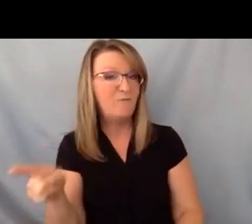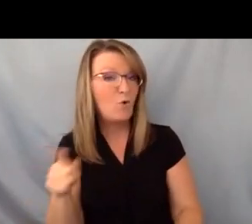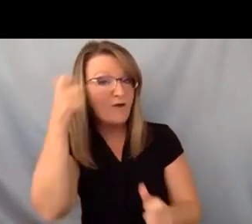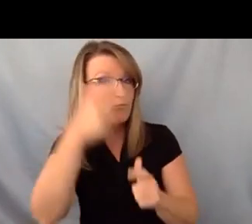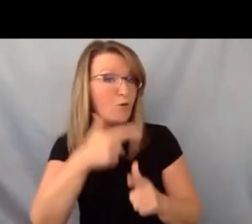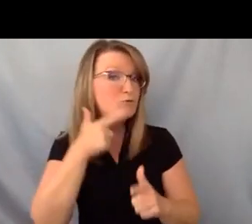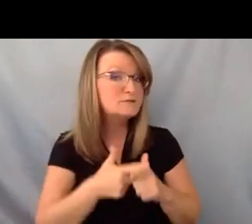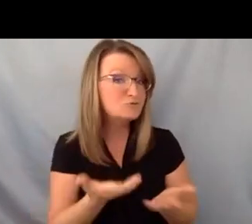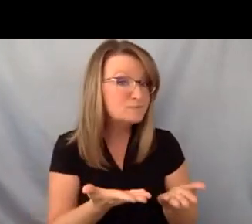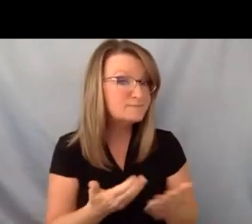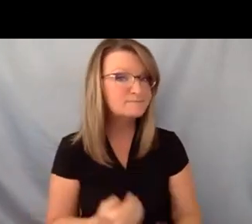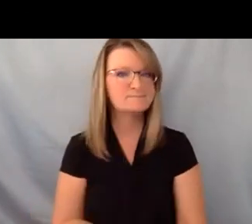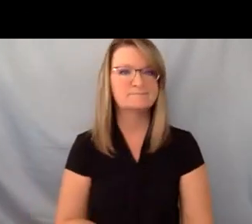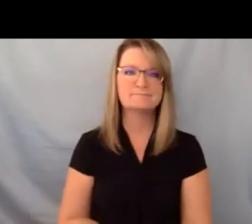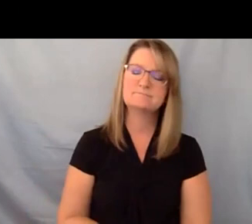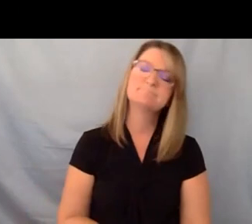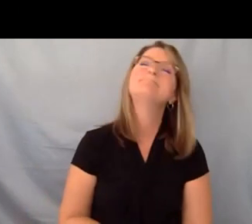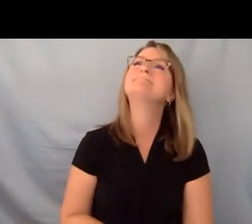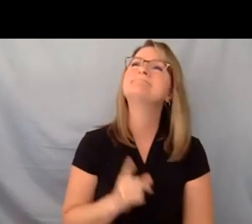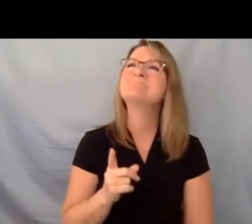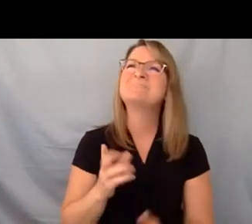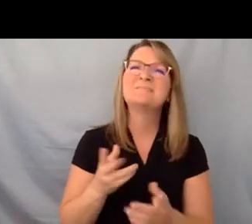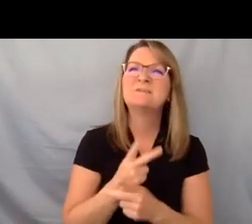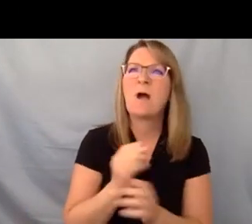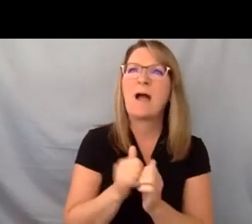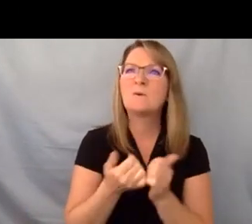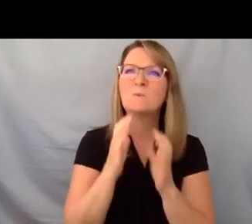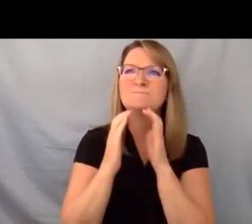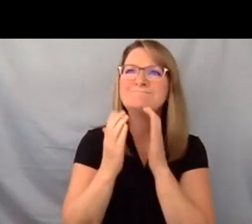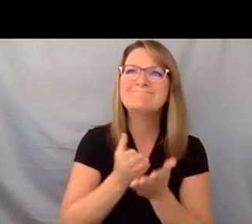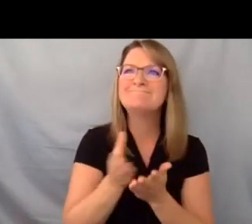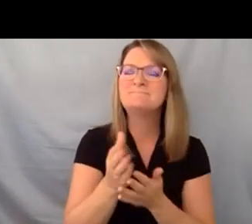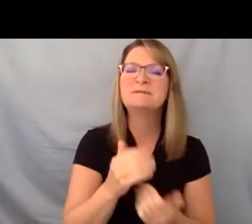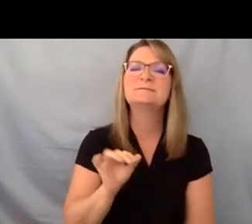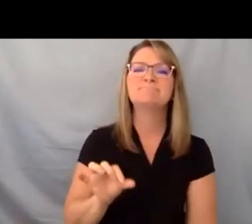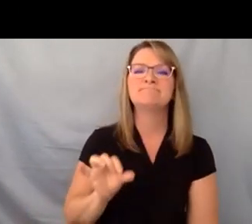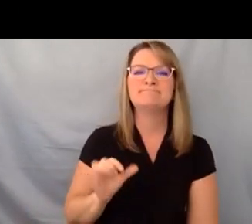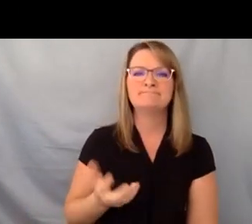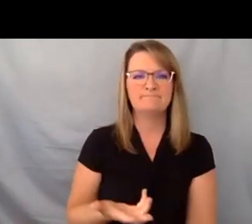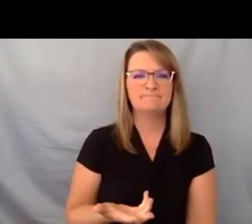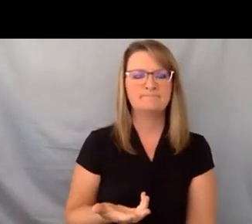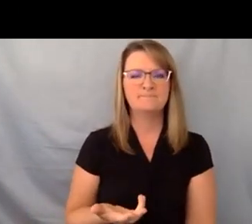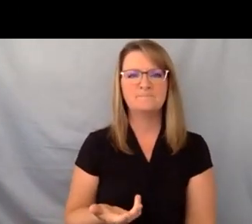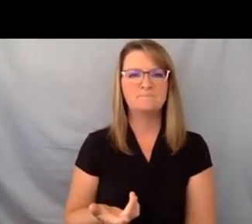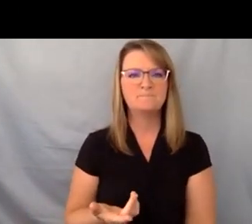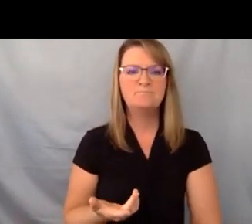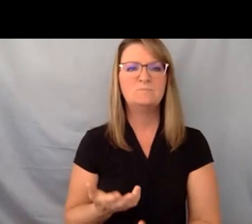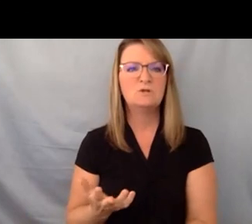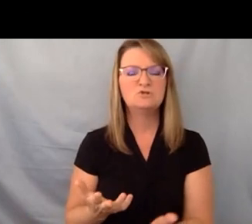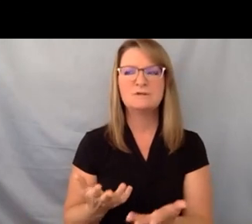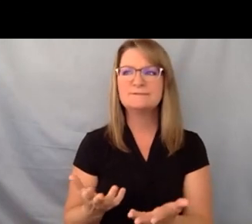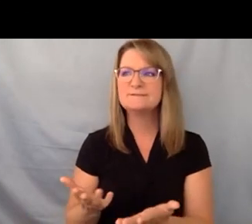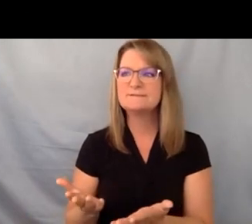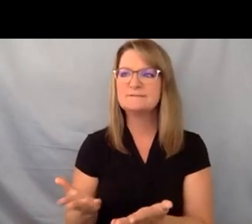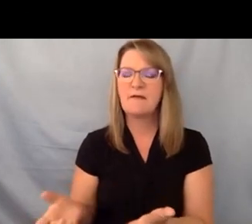navigating um just you know just having showing kind of getting them